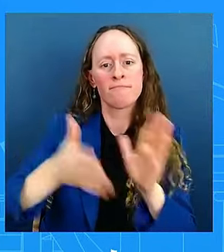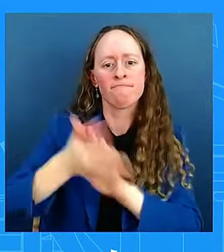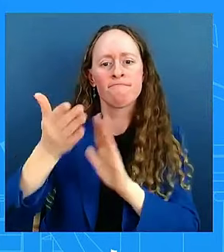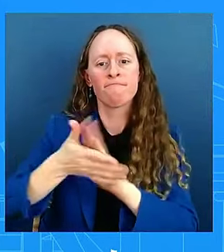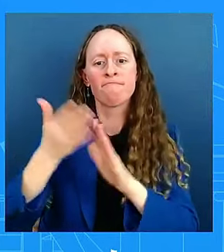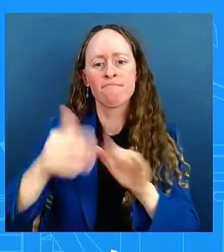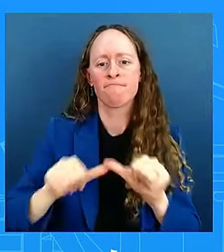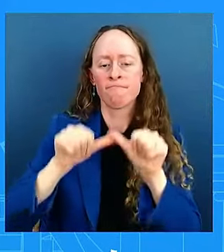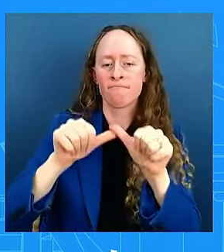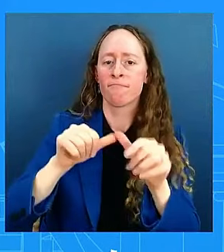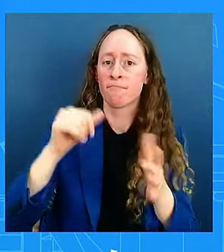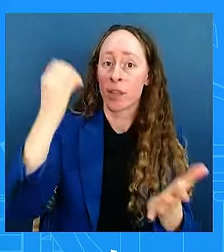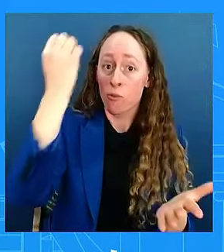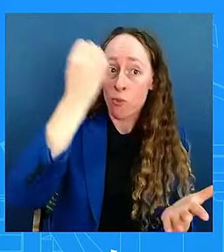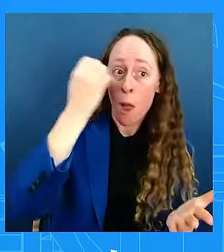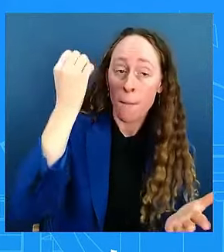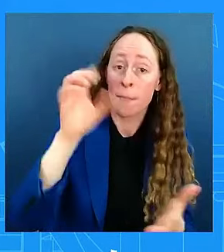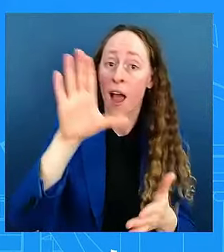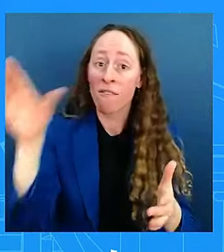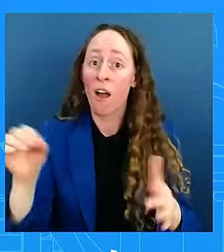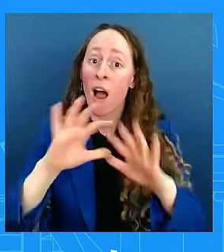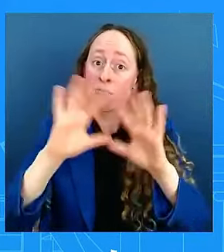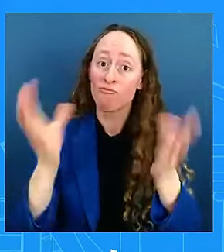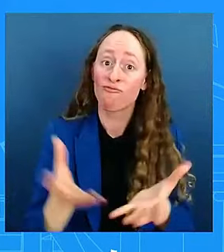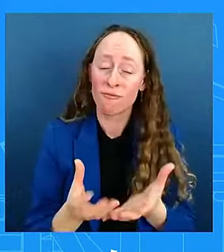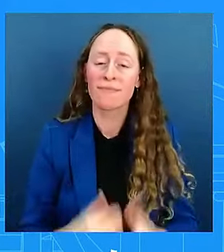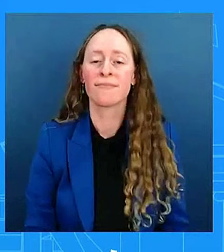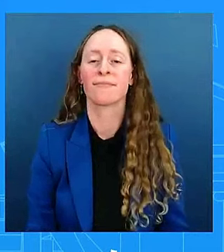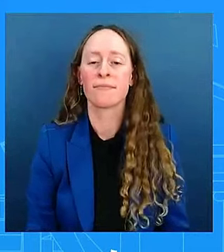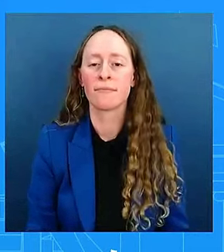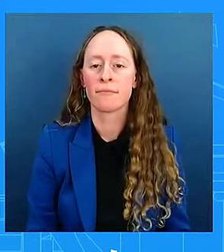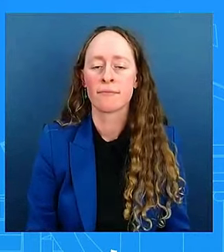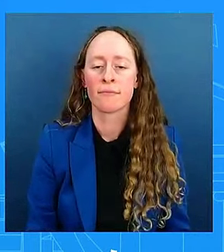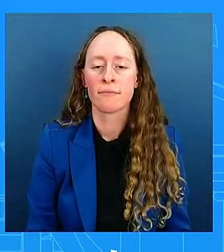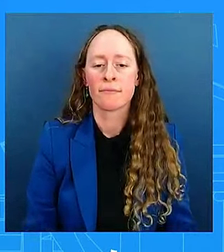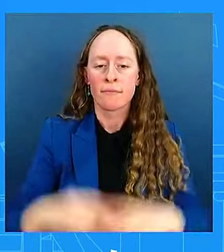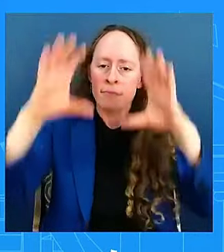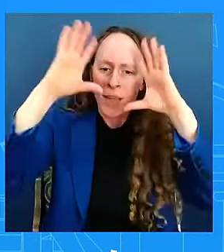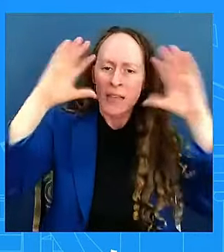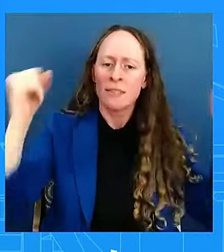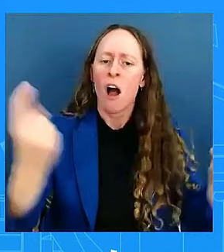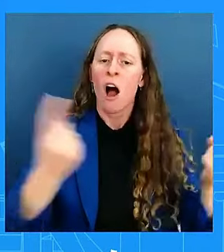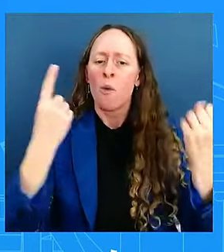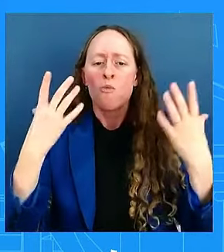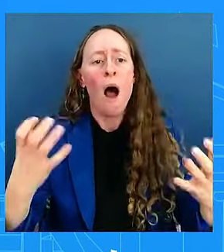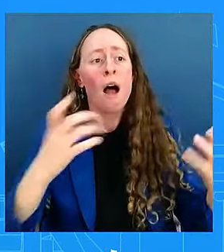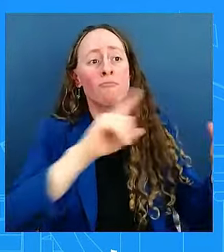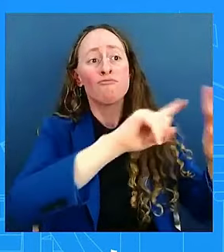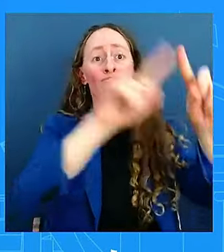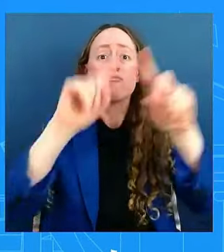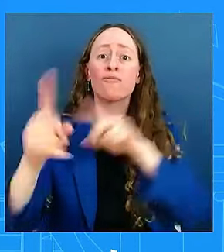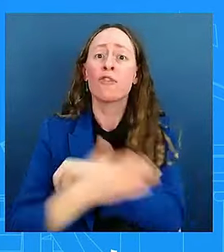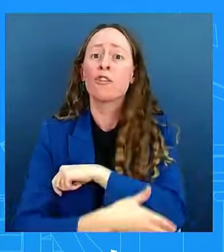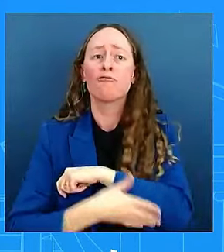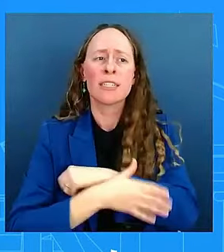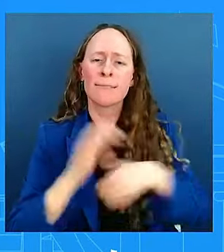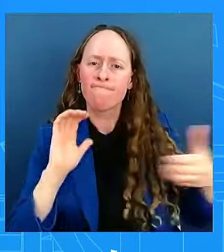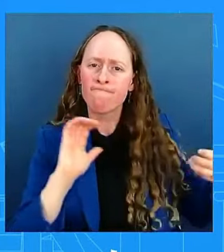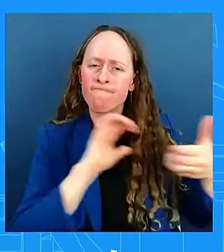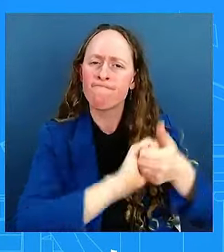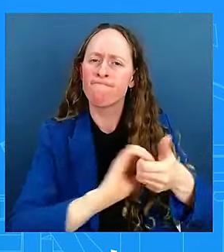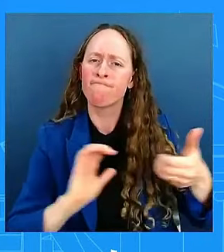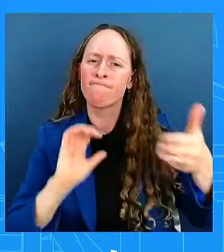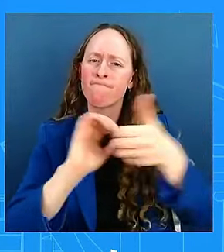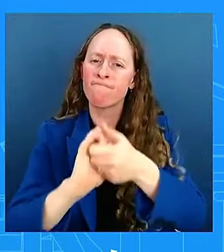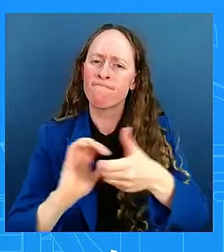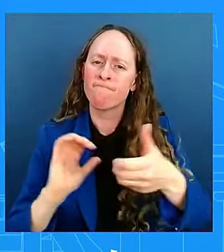revitalizing our international alliances and partnerships a key priority, recognizing that today's challenges require global